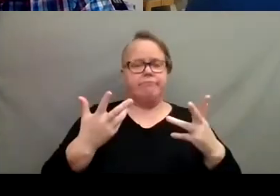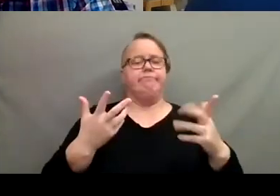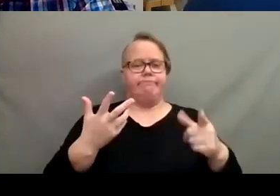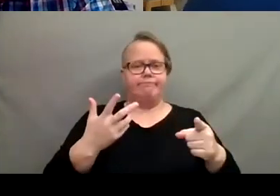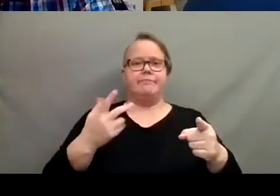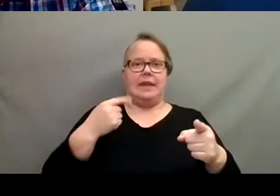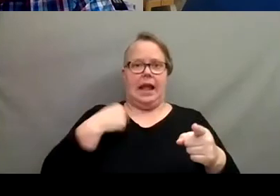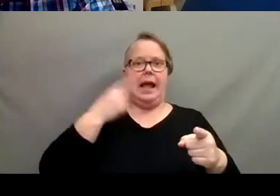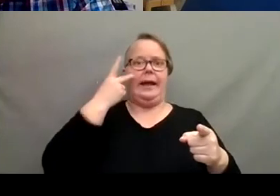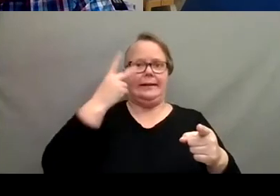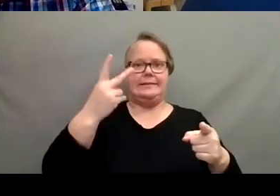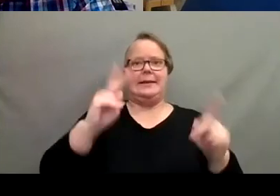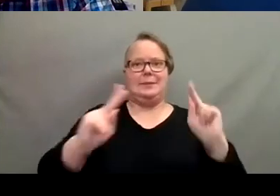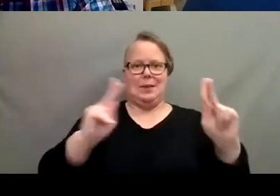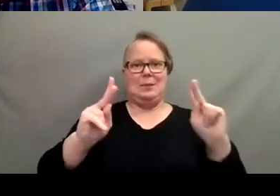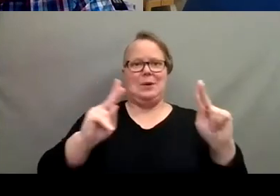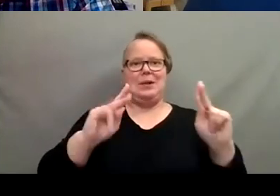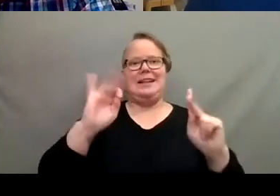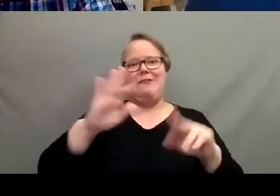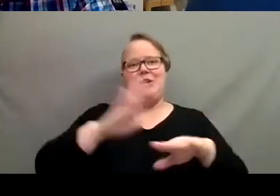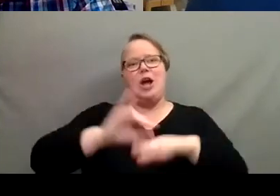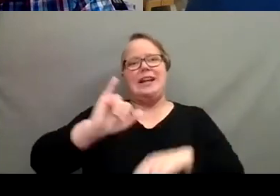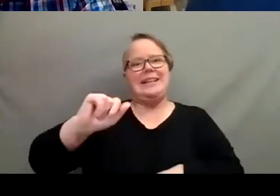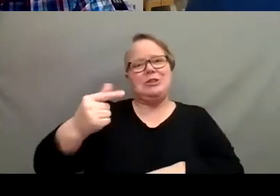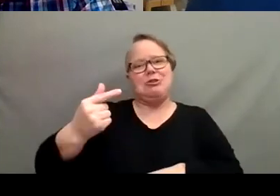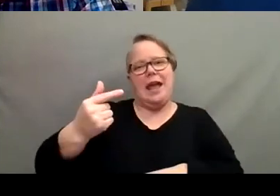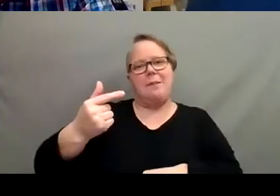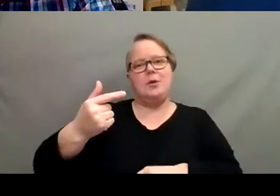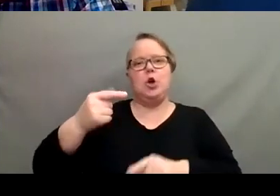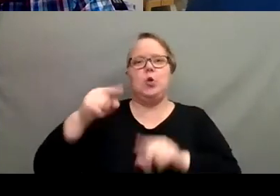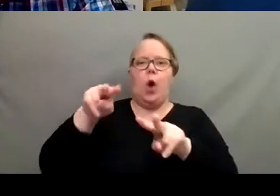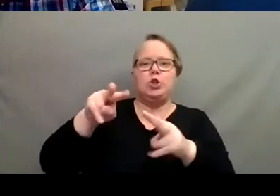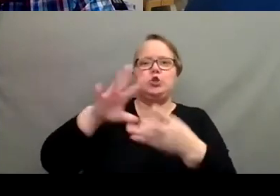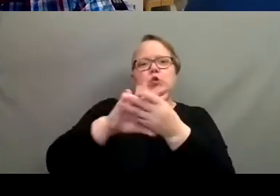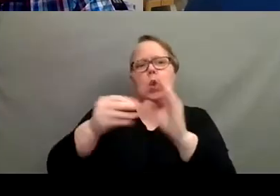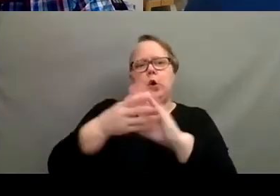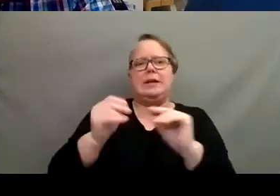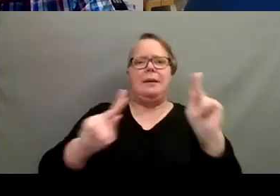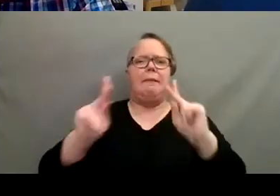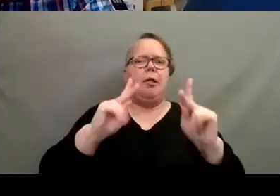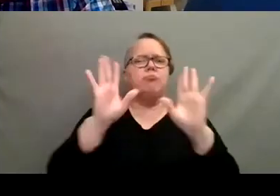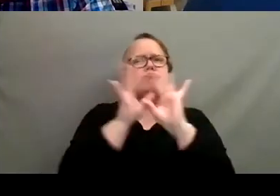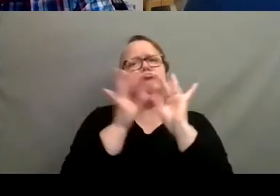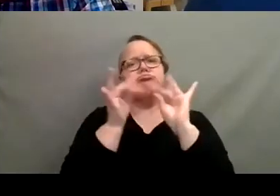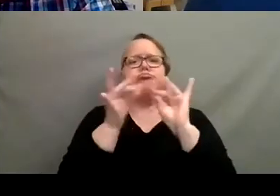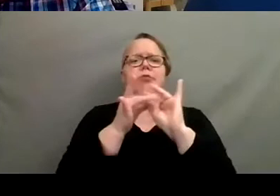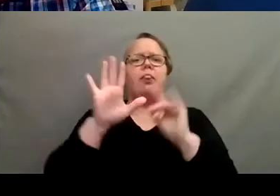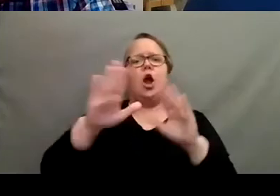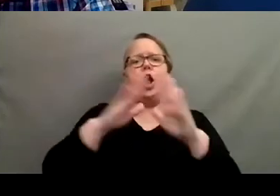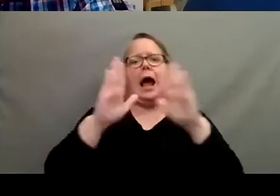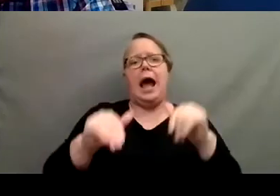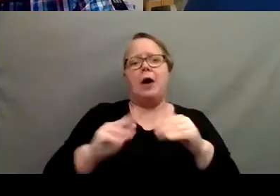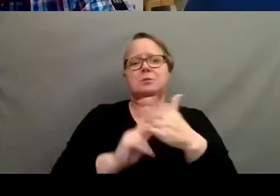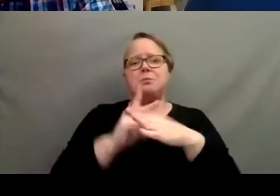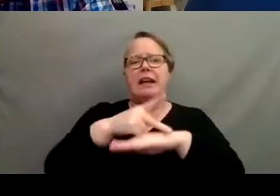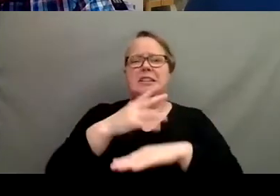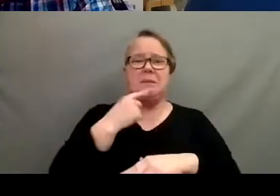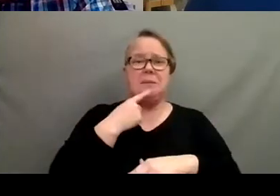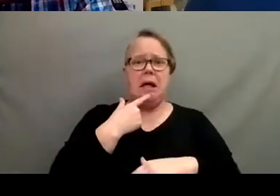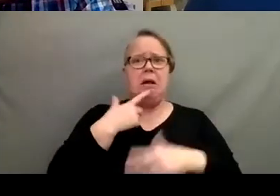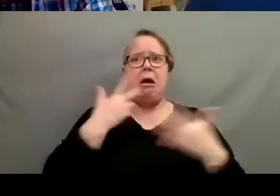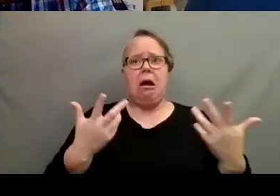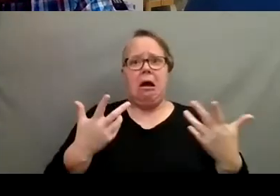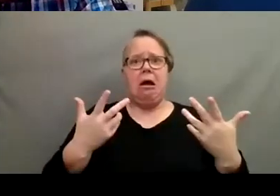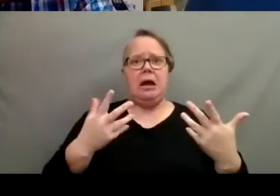I see people, you know, if you're on Instagram, you're watching your stories, you see a lot of people talking about their, about their houseplants and they'll be like, Oh, it's,